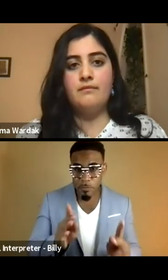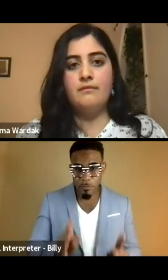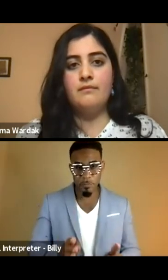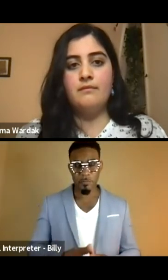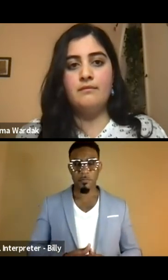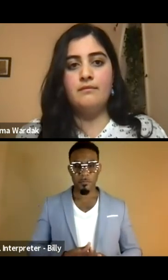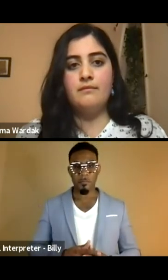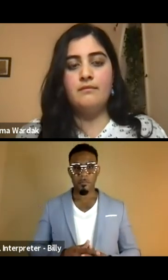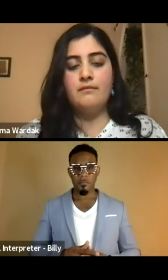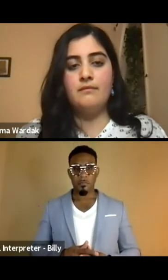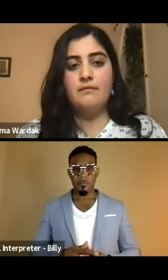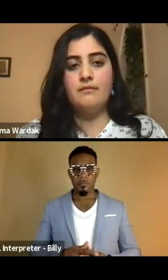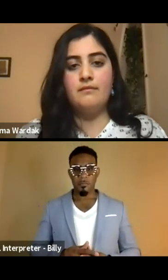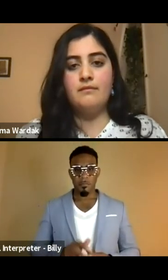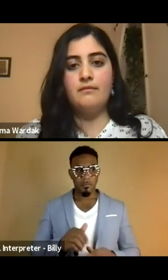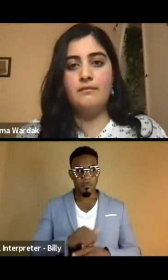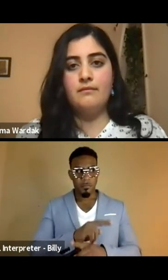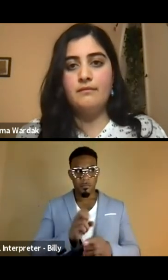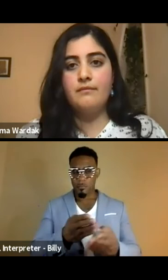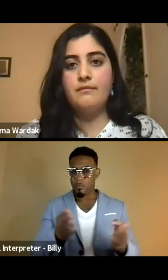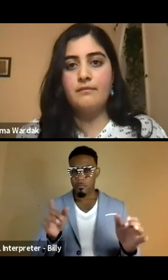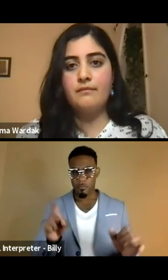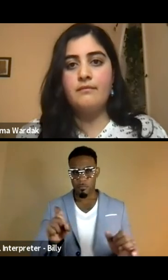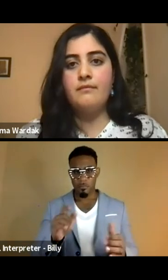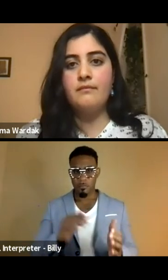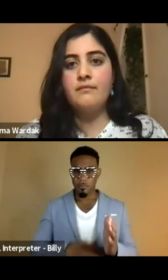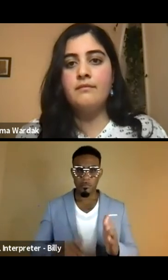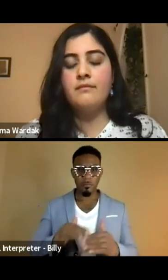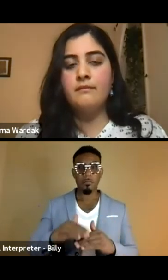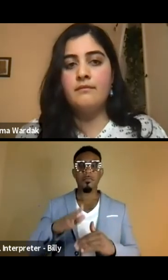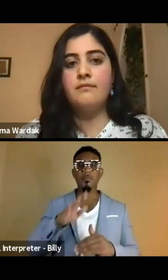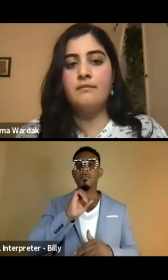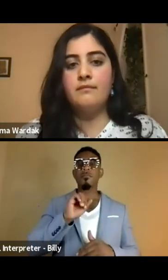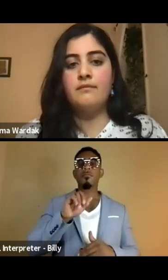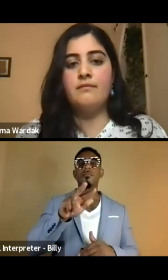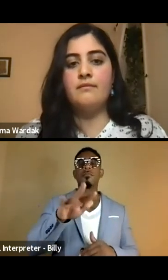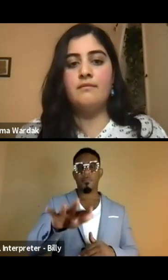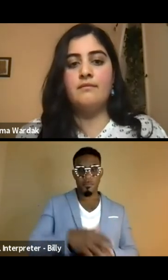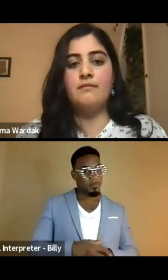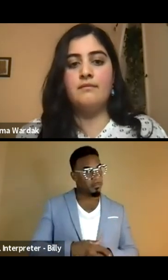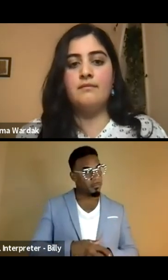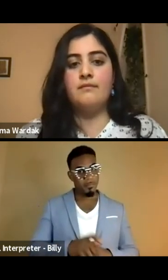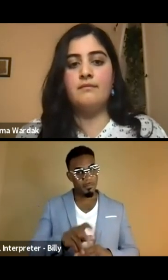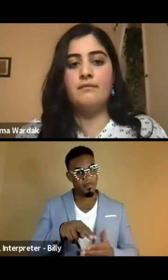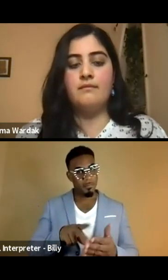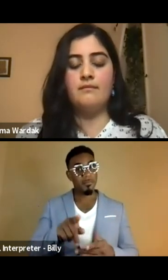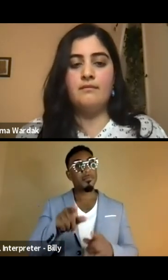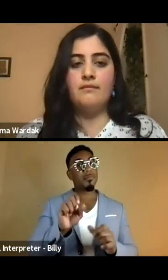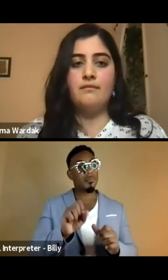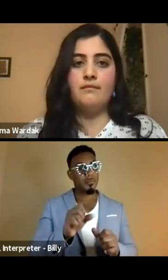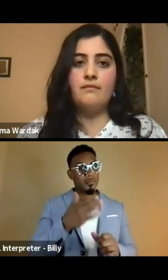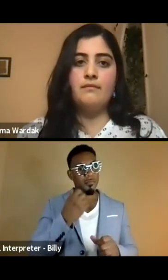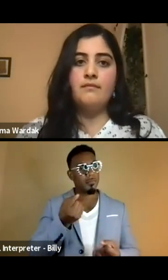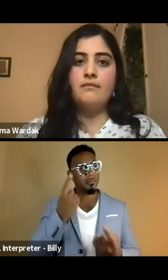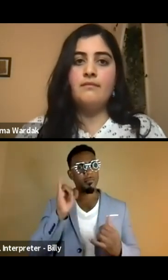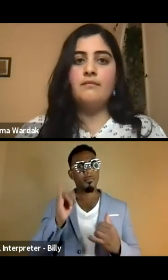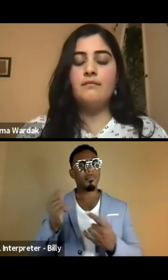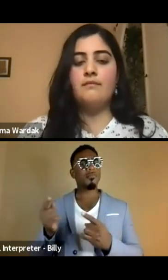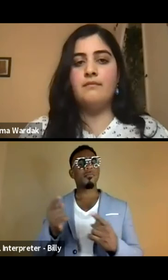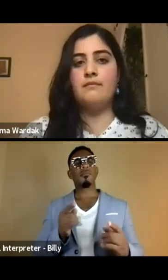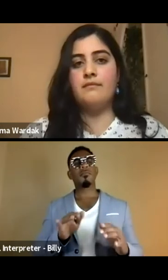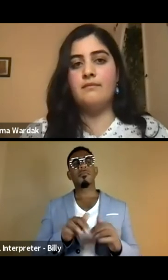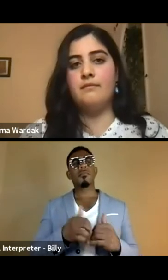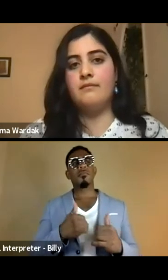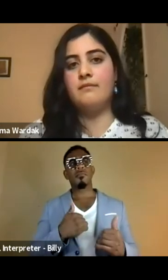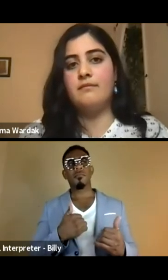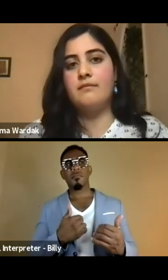uh, person in the United States over the age of 35. So you can better understand how